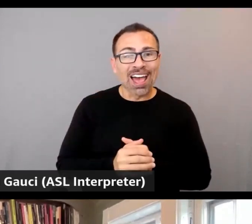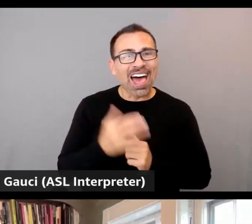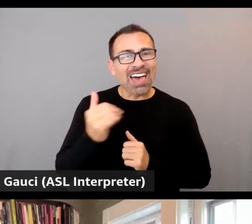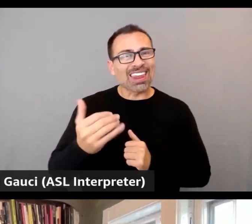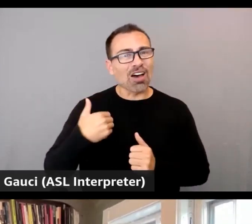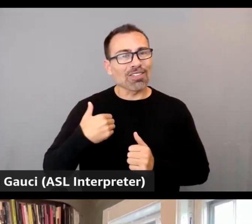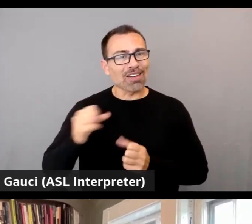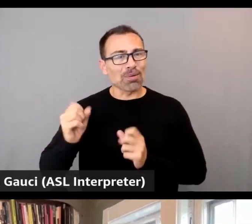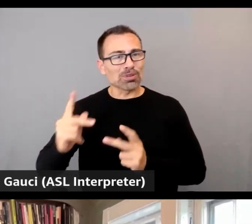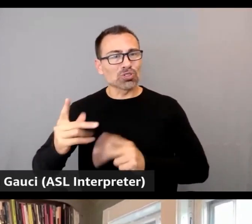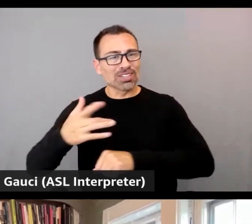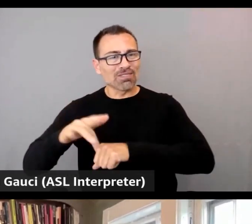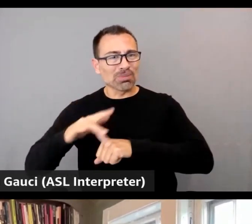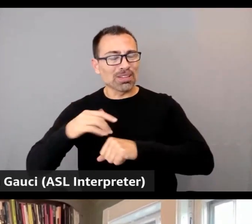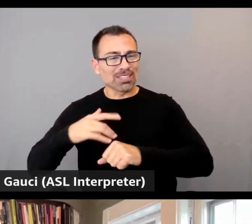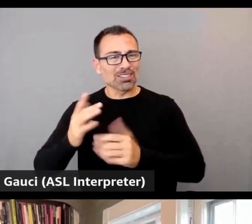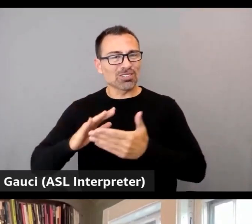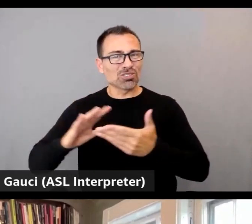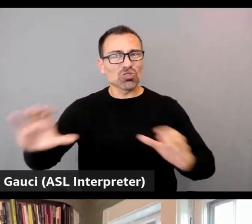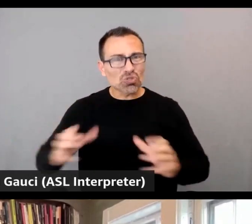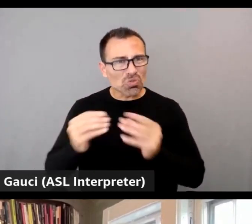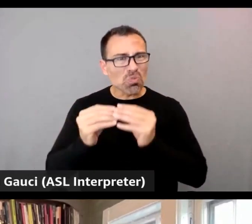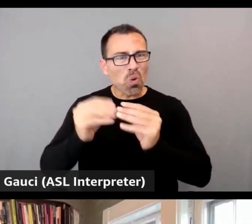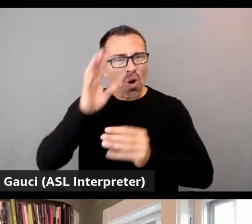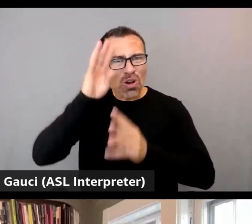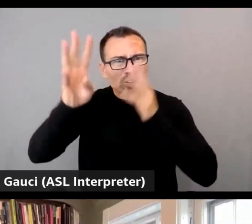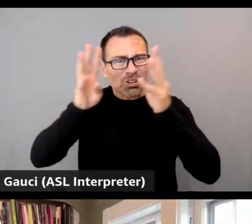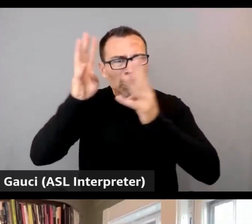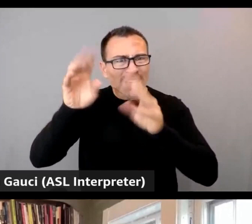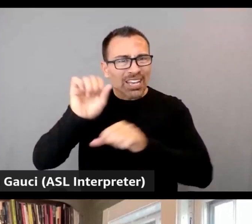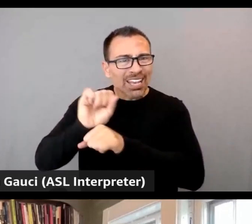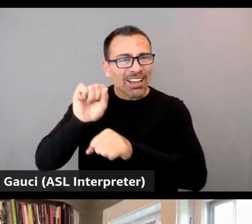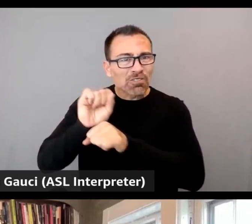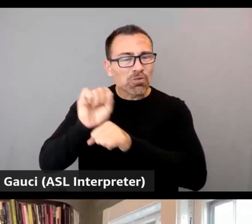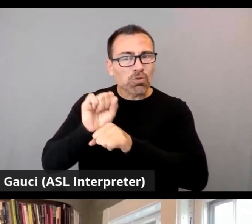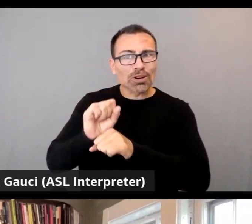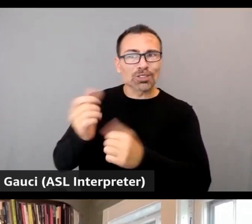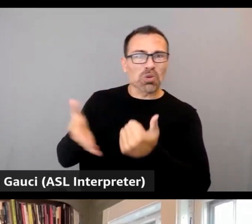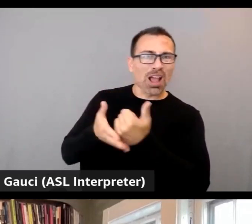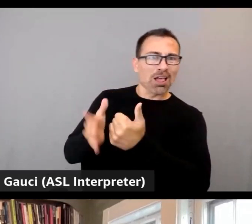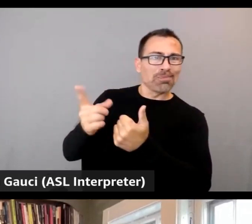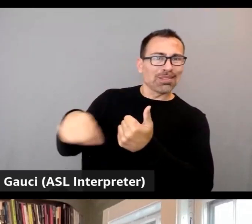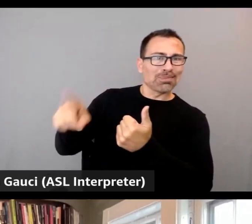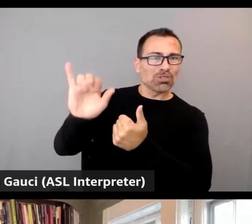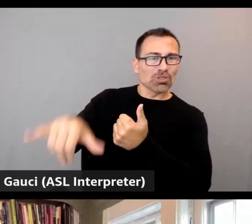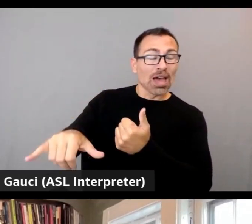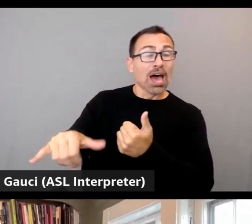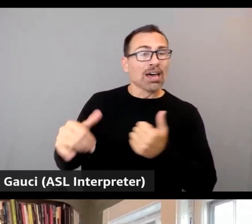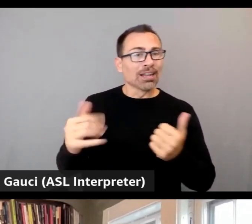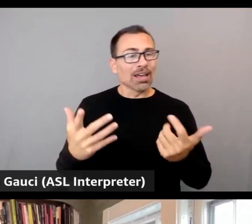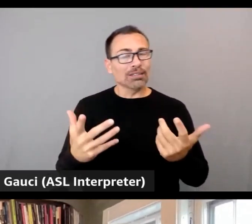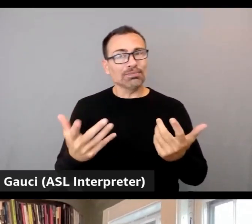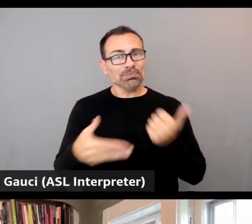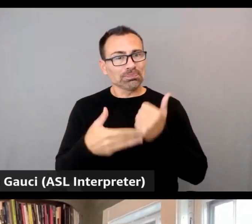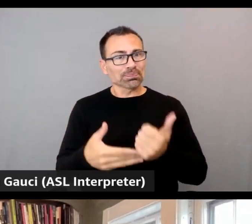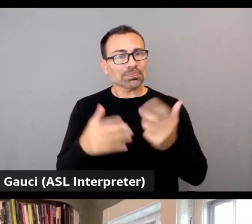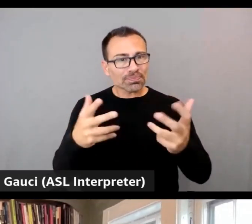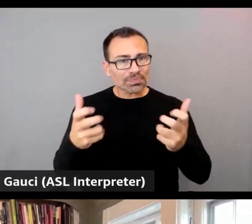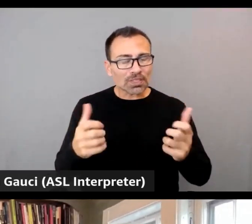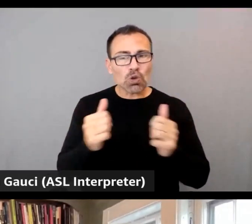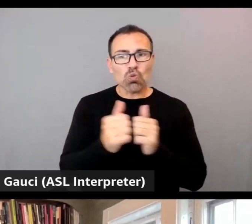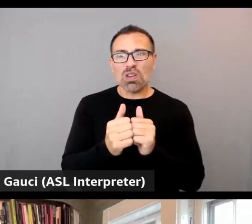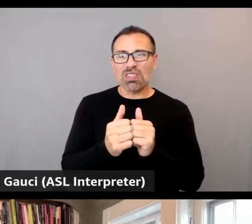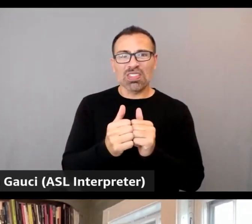We want to make them even more creative than they were before. We want to help them go even faster and we want to help them do it with this body of